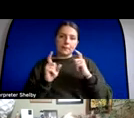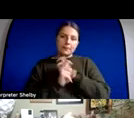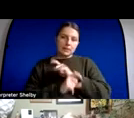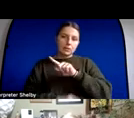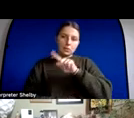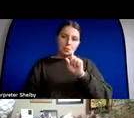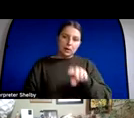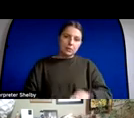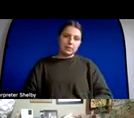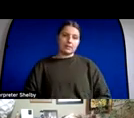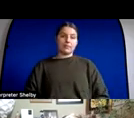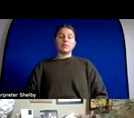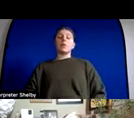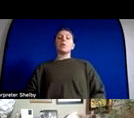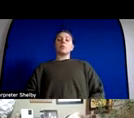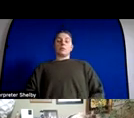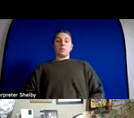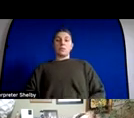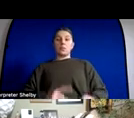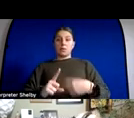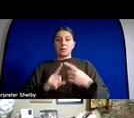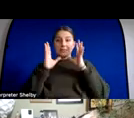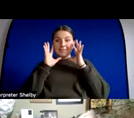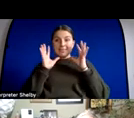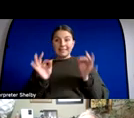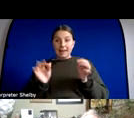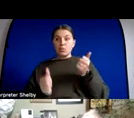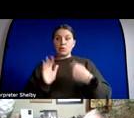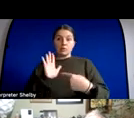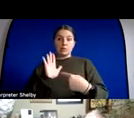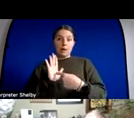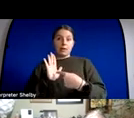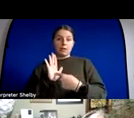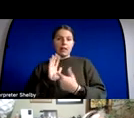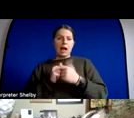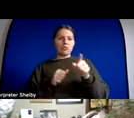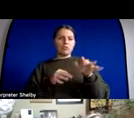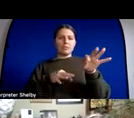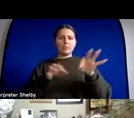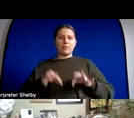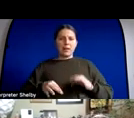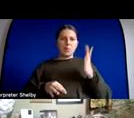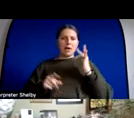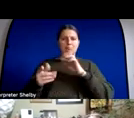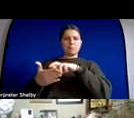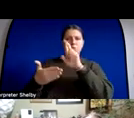once we've picked the model how do we explain why the model produced the result that it did